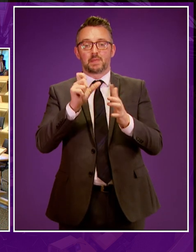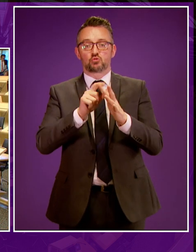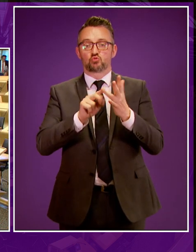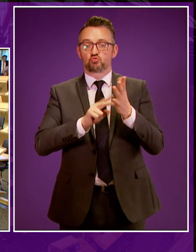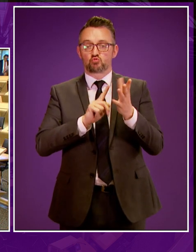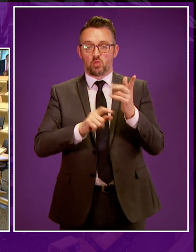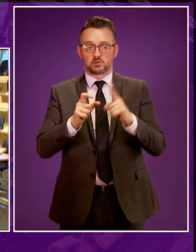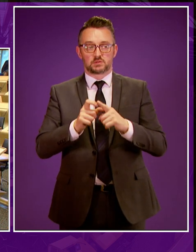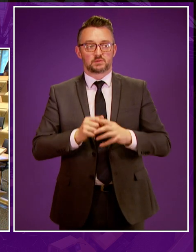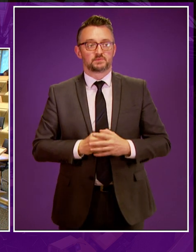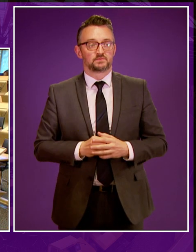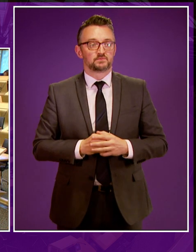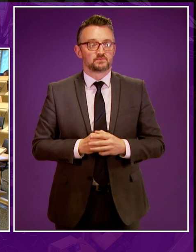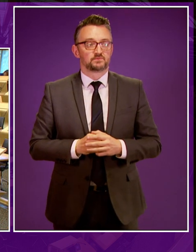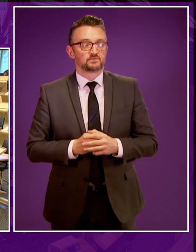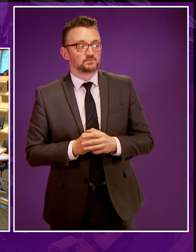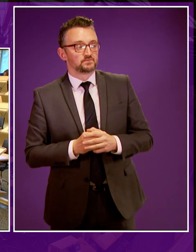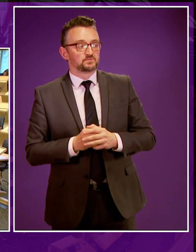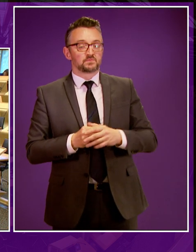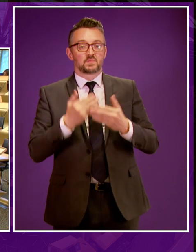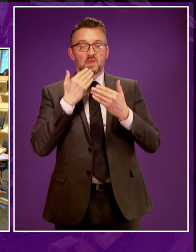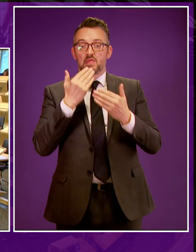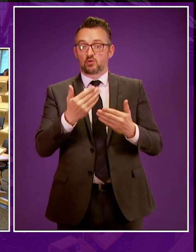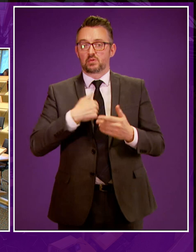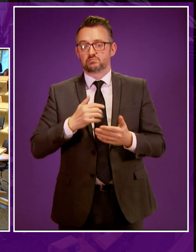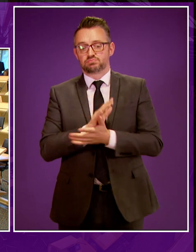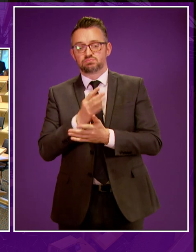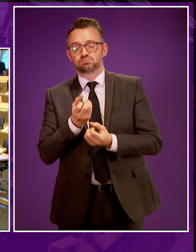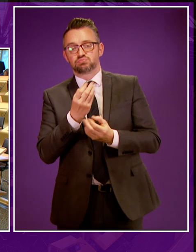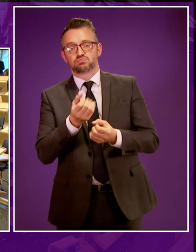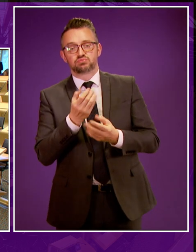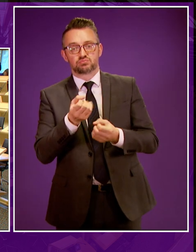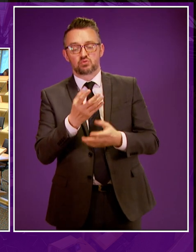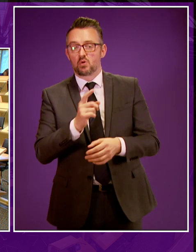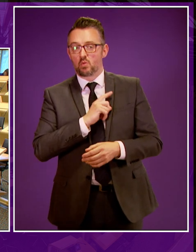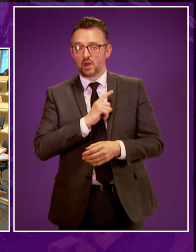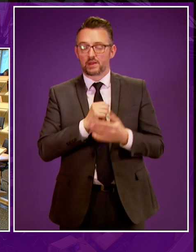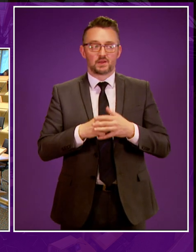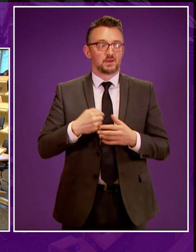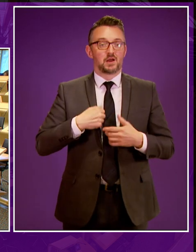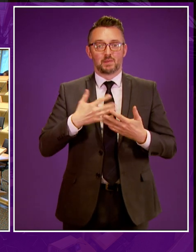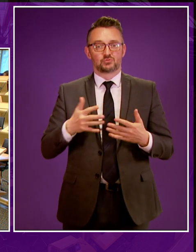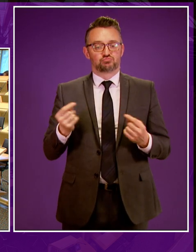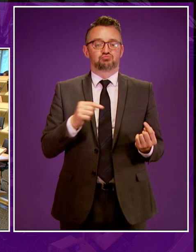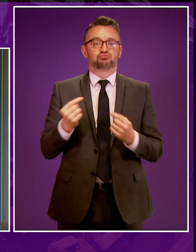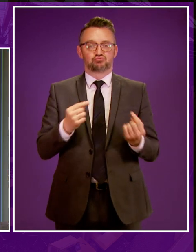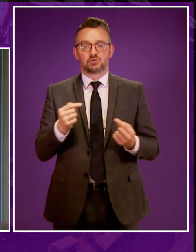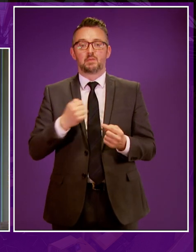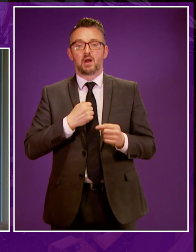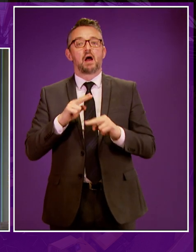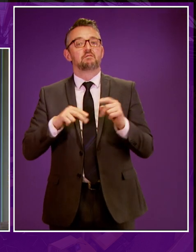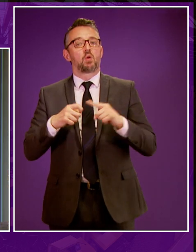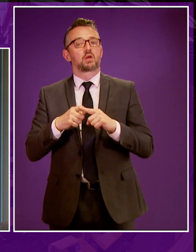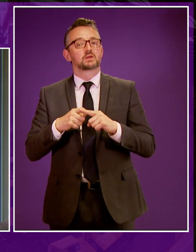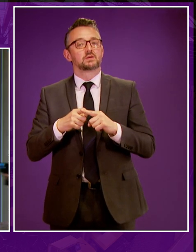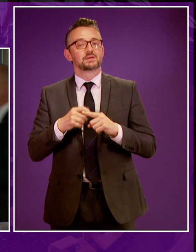Lockhart. Thank you, President Officer. I am pleased to contribute to this debate today, not least because it has been a contentious issue in my Falkirk